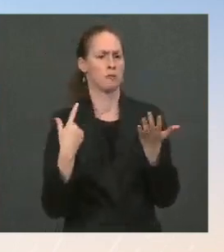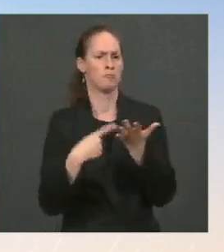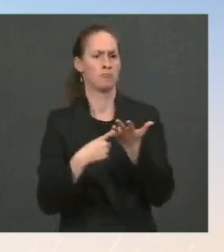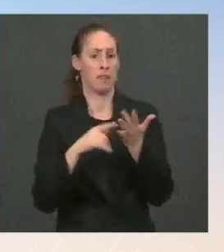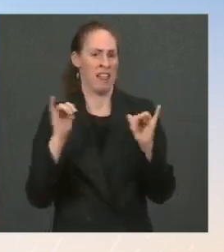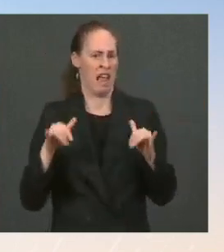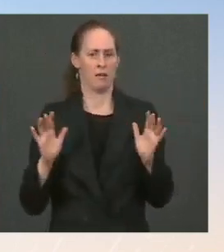OPEC.